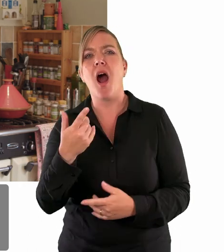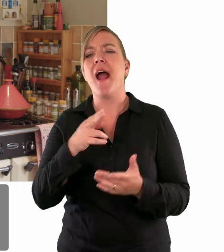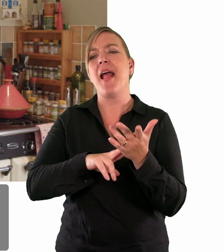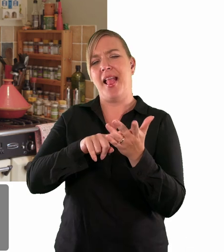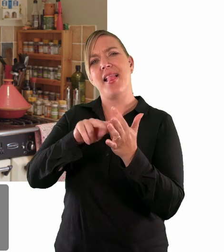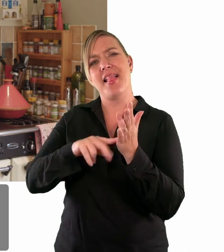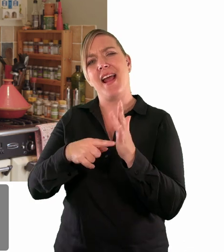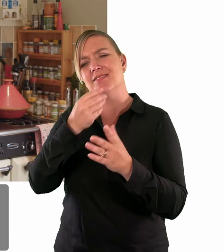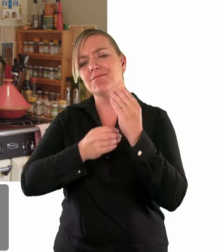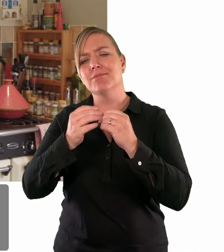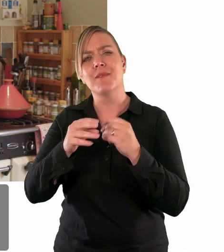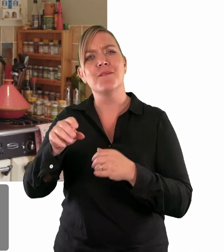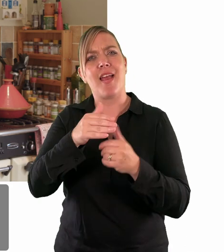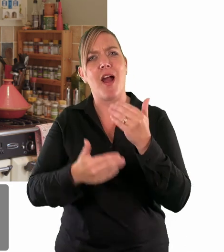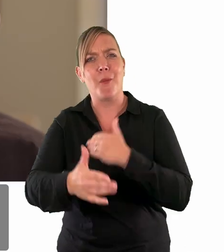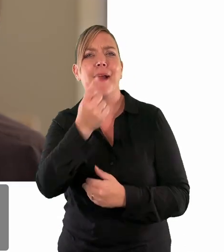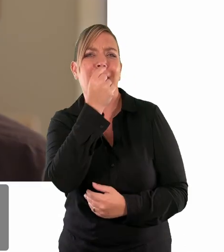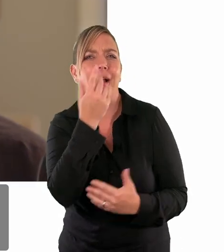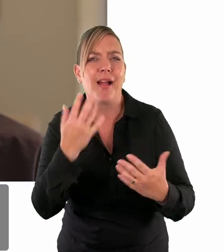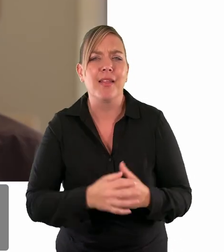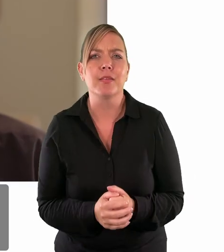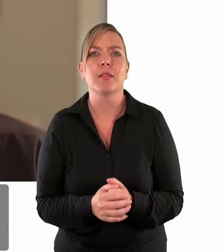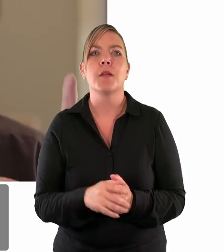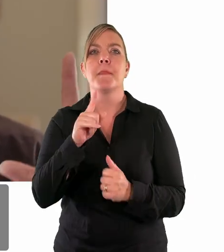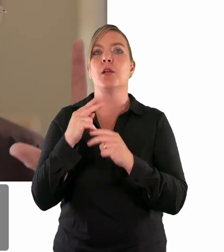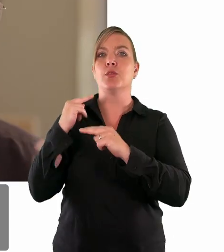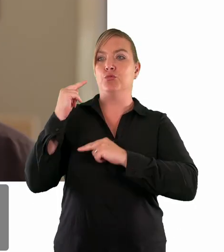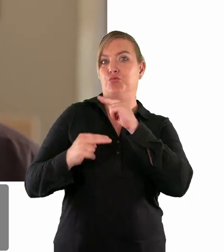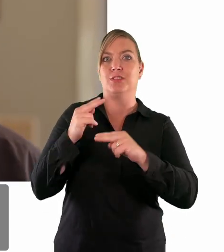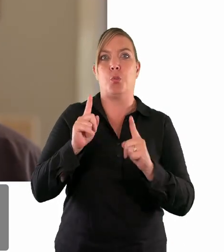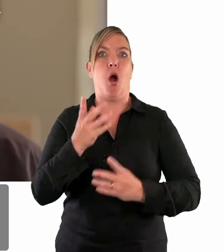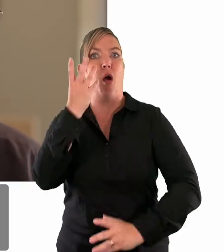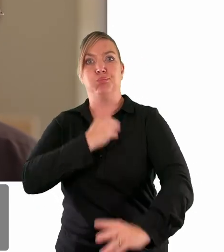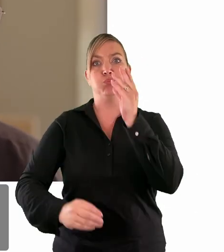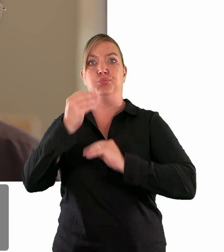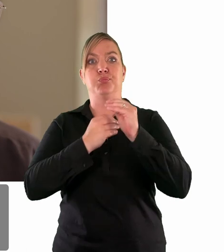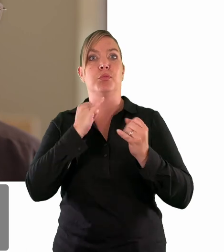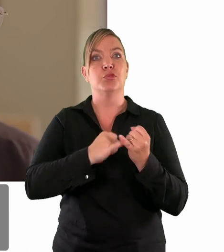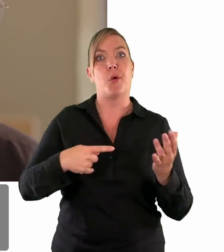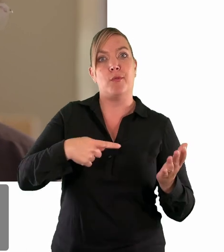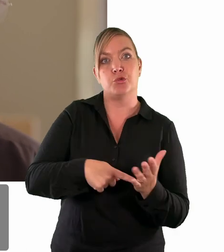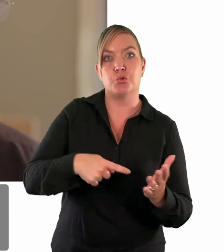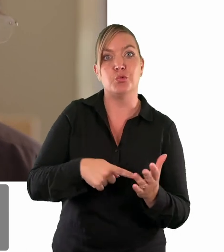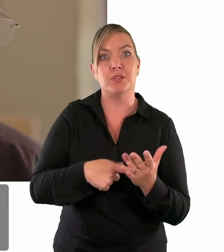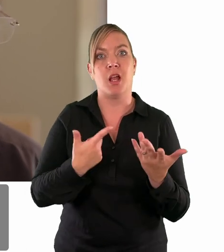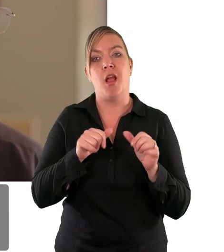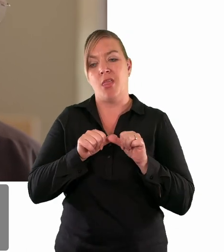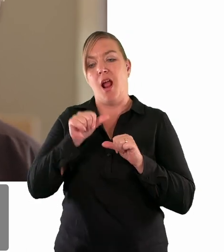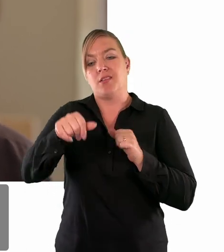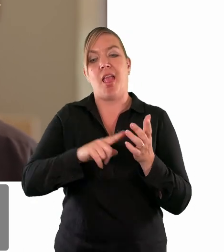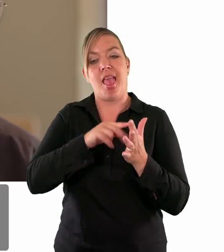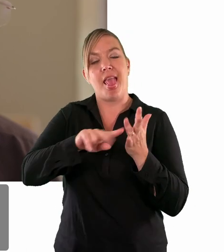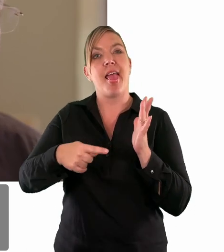they could probably eat flour during Lent but anyway. So the tradition was to have an absolute blowout on Shrove Tuesday.